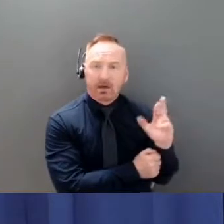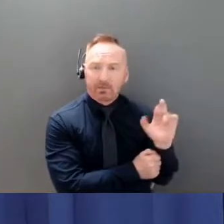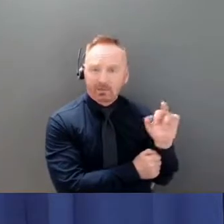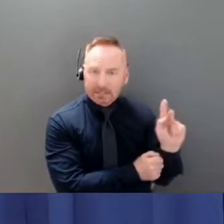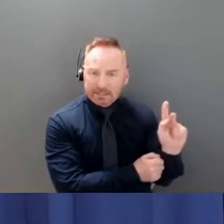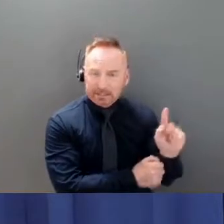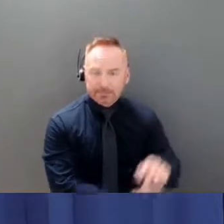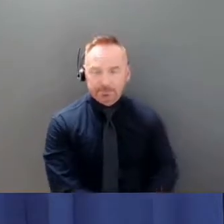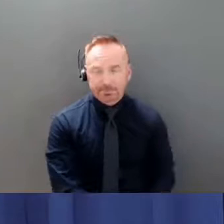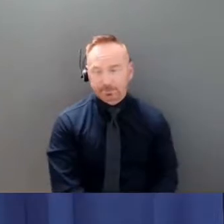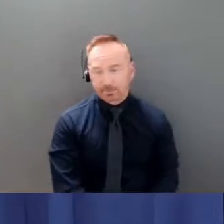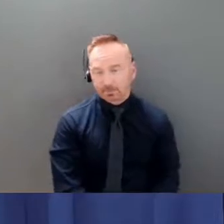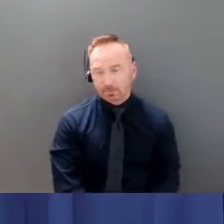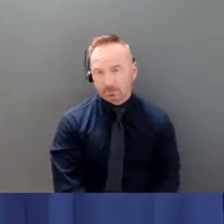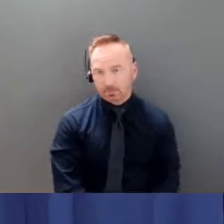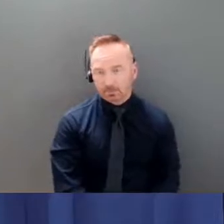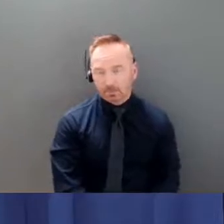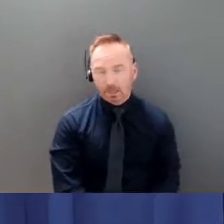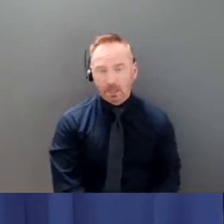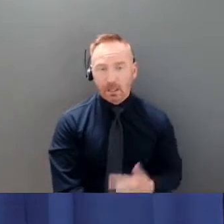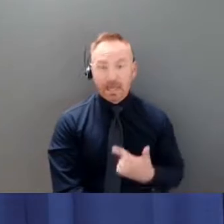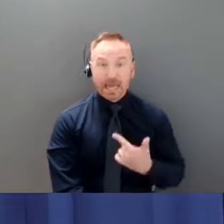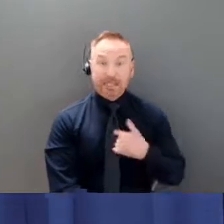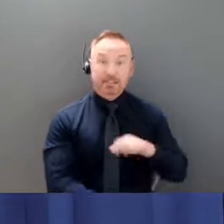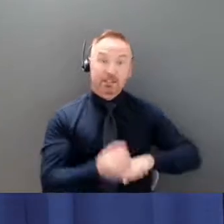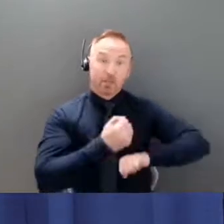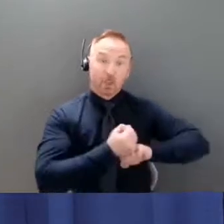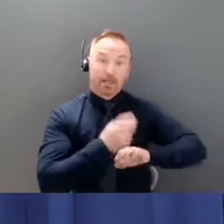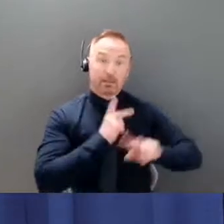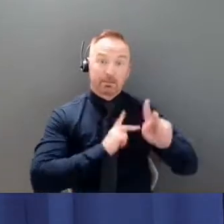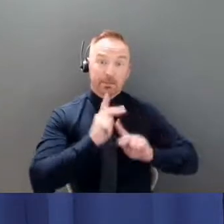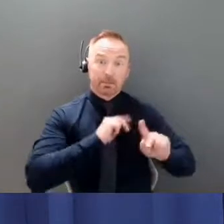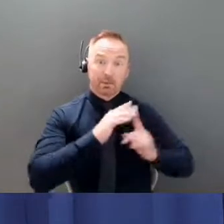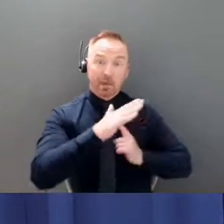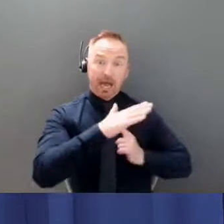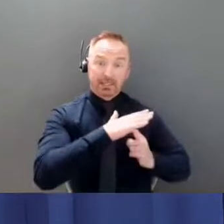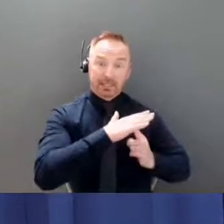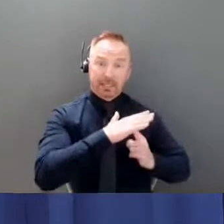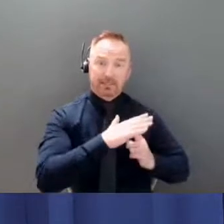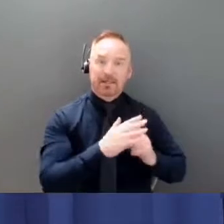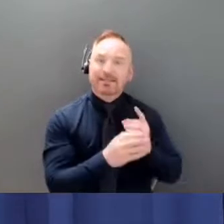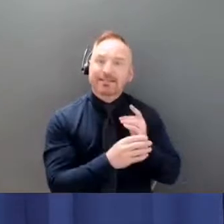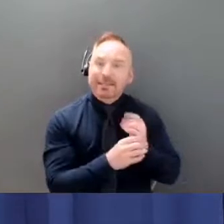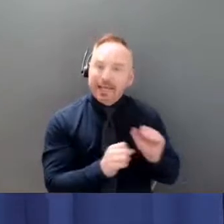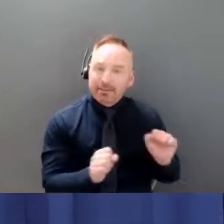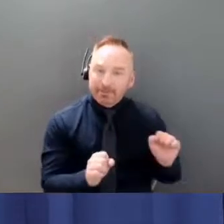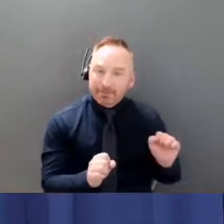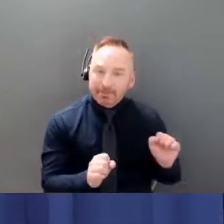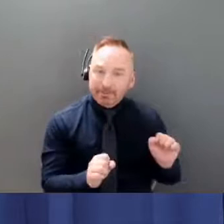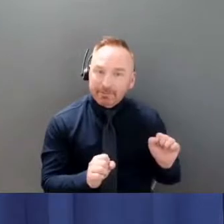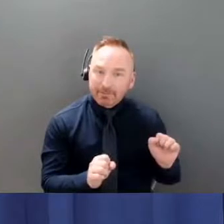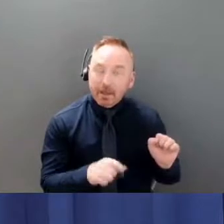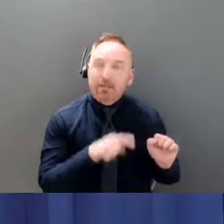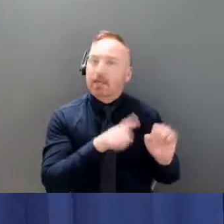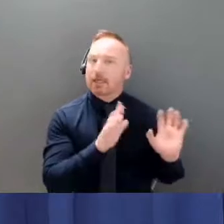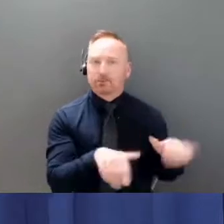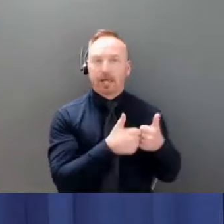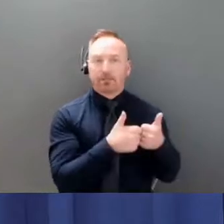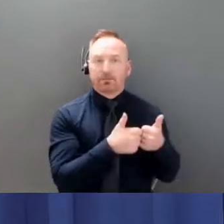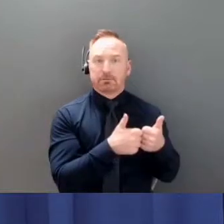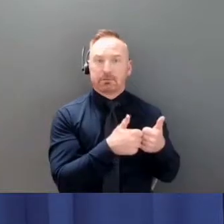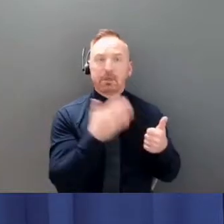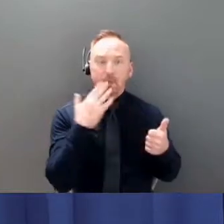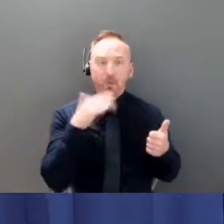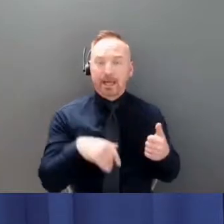and then supporting people to isolate safely and we know that this is this can be challenging if people have chaotic